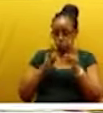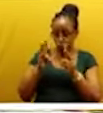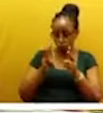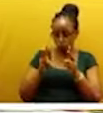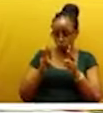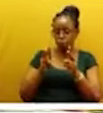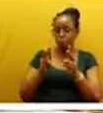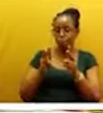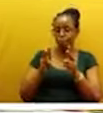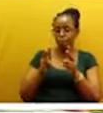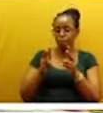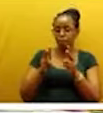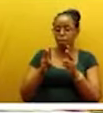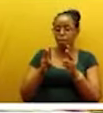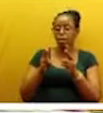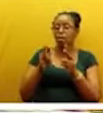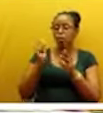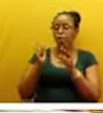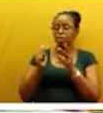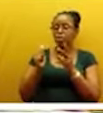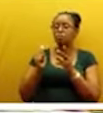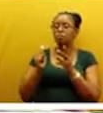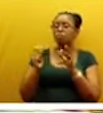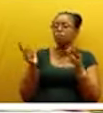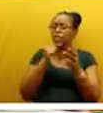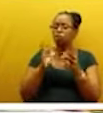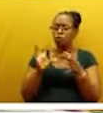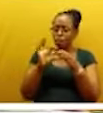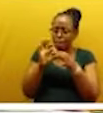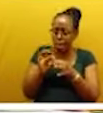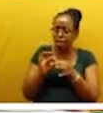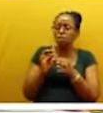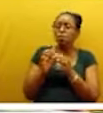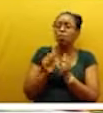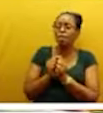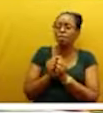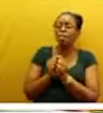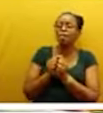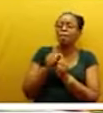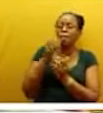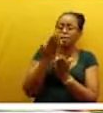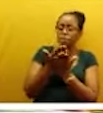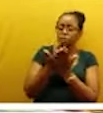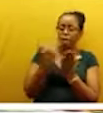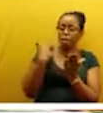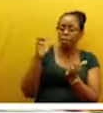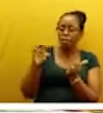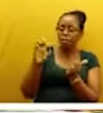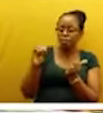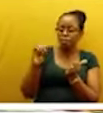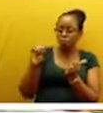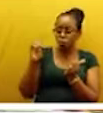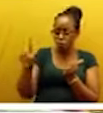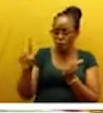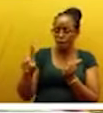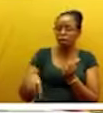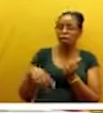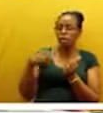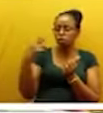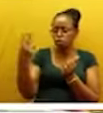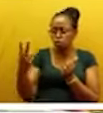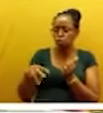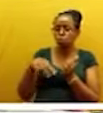consolidated with the presidential election petition numbers E001, 2, 3,